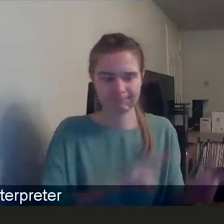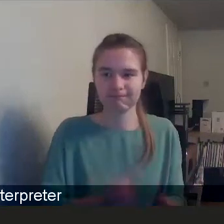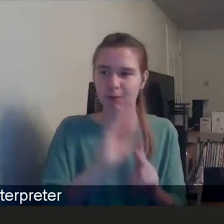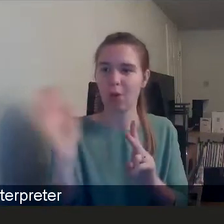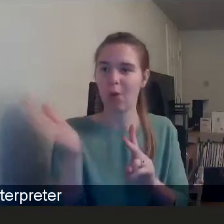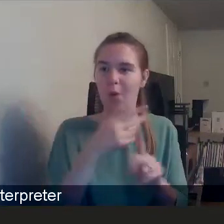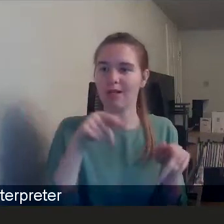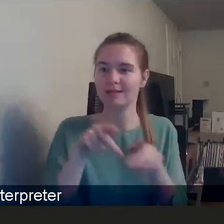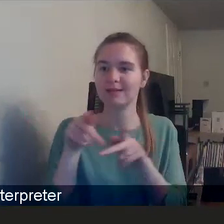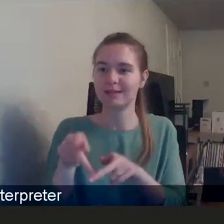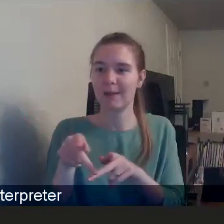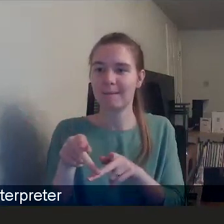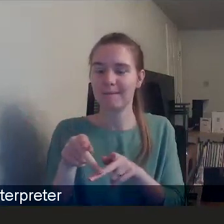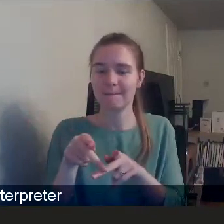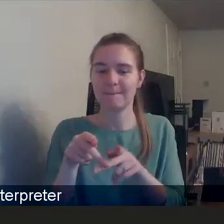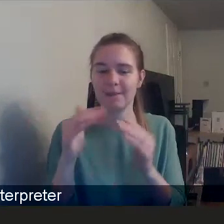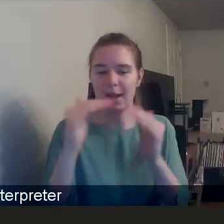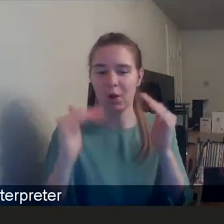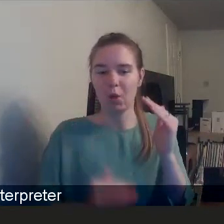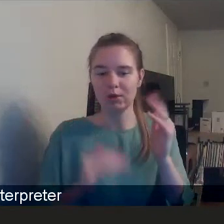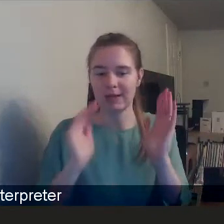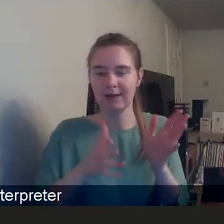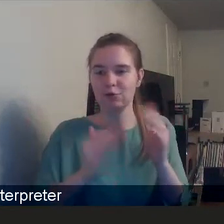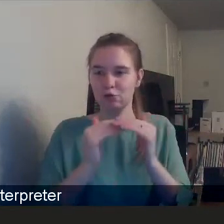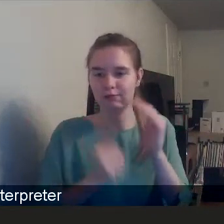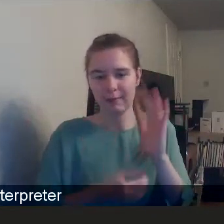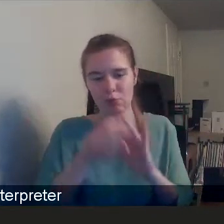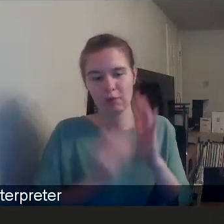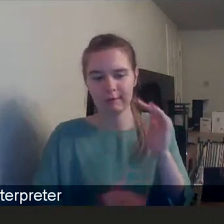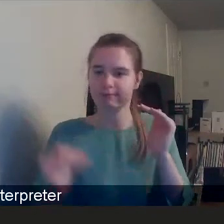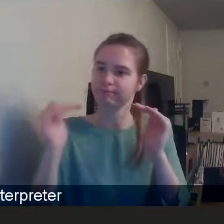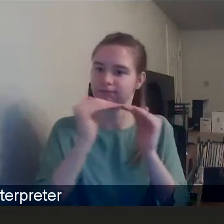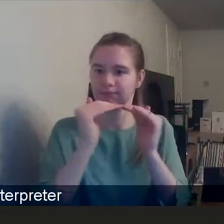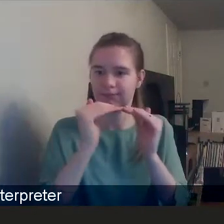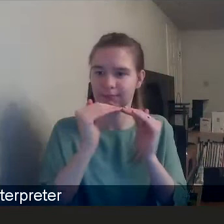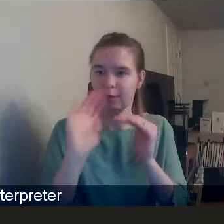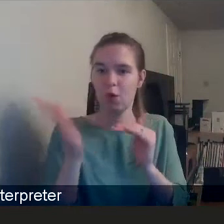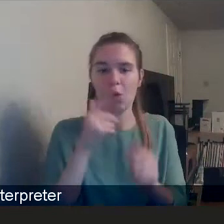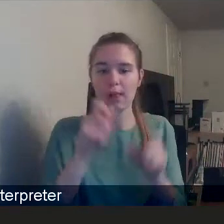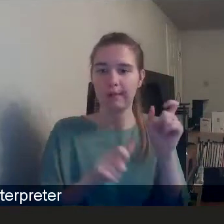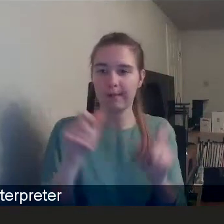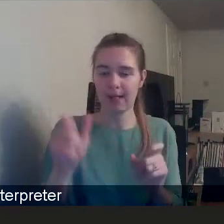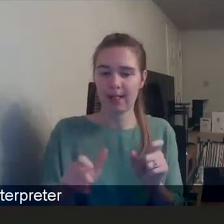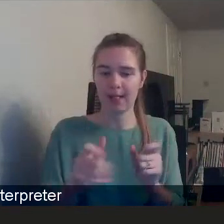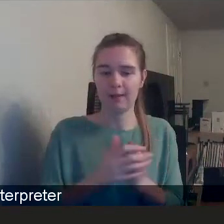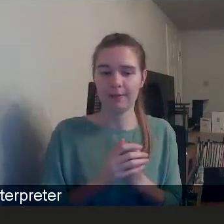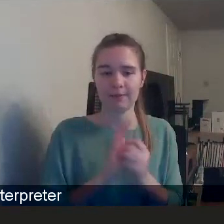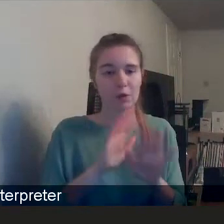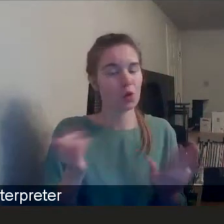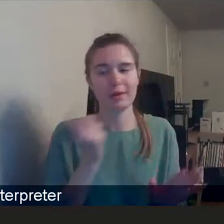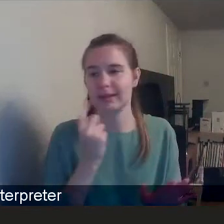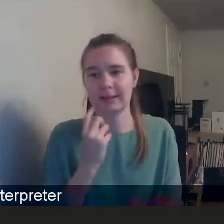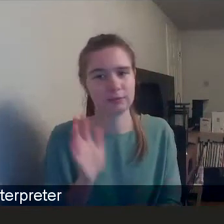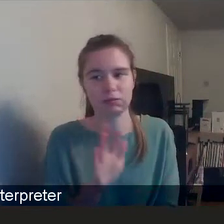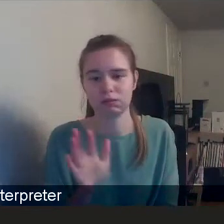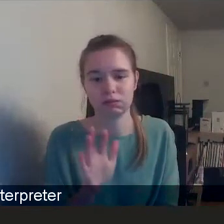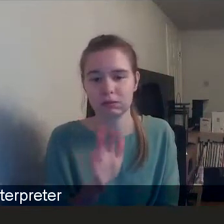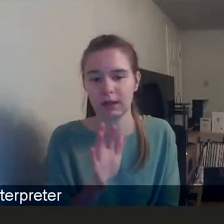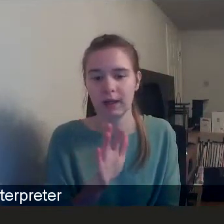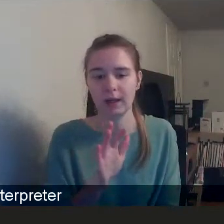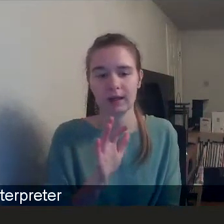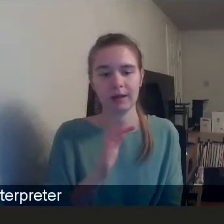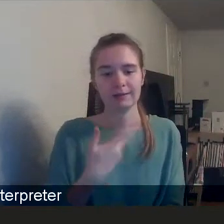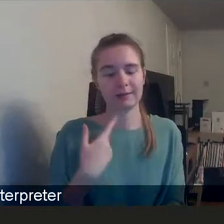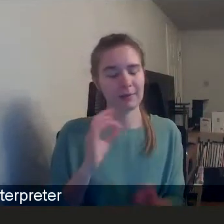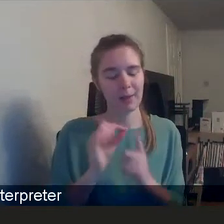tackle the inequalities that are deep rooted, uh, within the system. Um, it isn't going to be easy. Um, and there is, I've made this